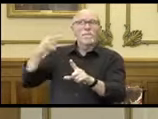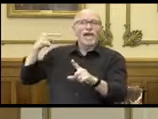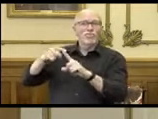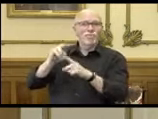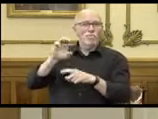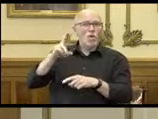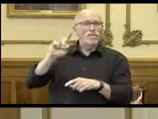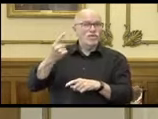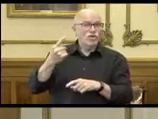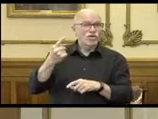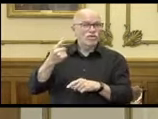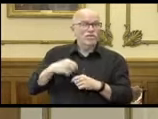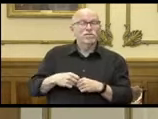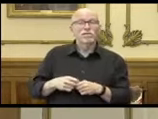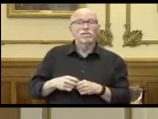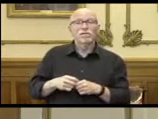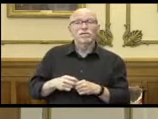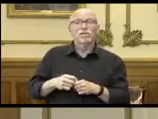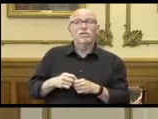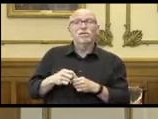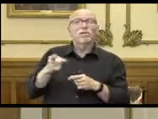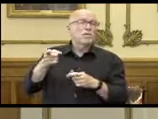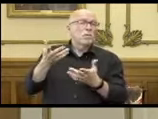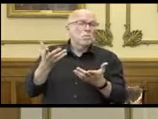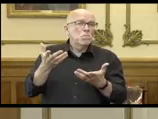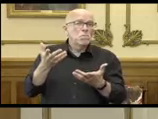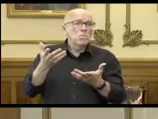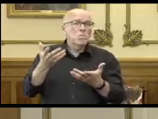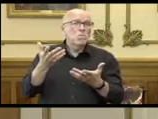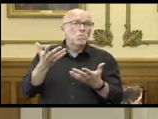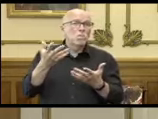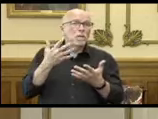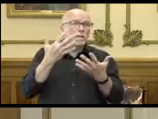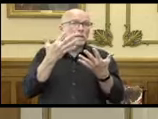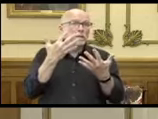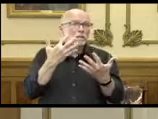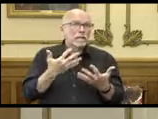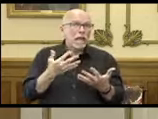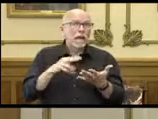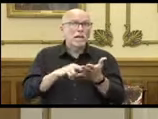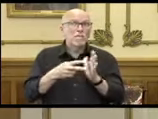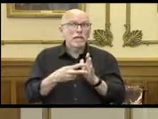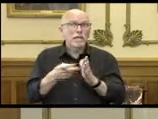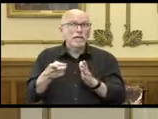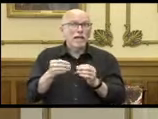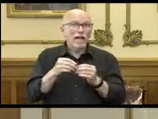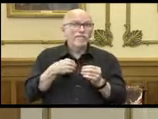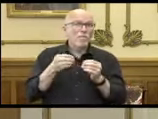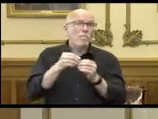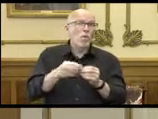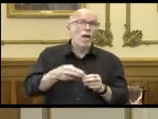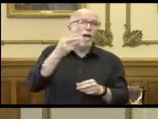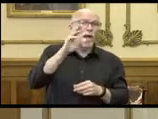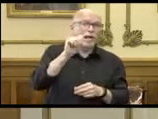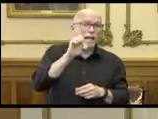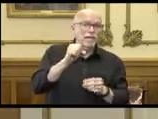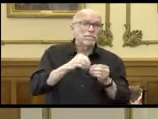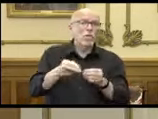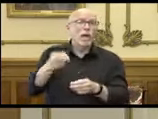1st. And this has likely resulted and sadly so in higher case and death counts.